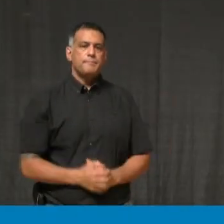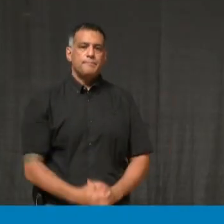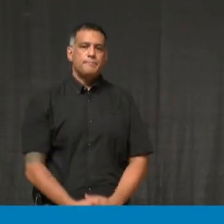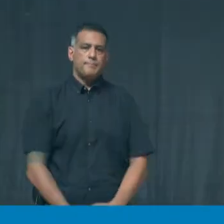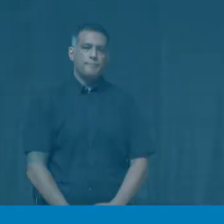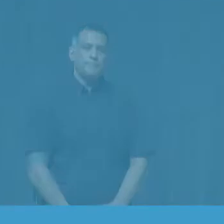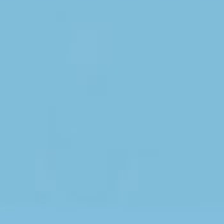Thank you much. You